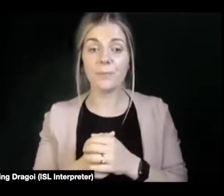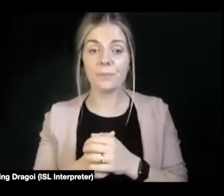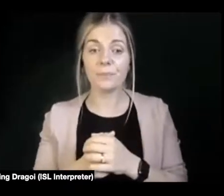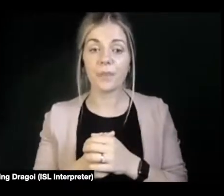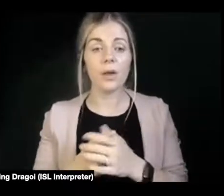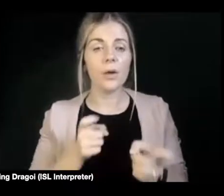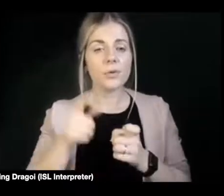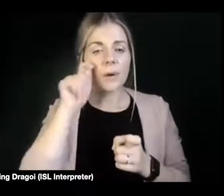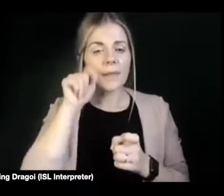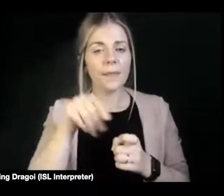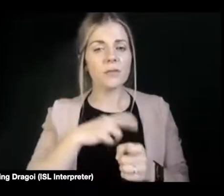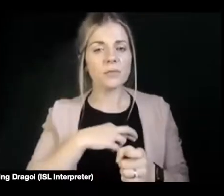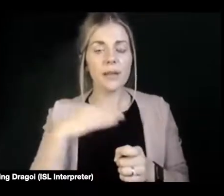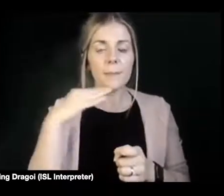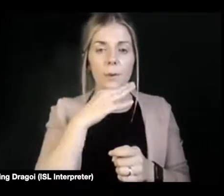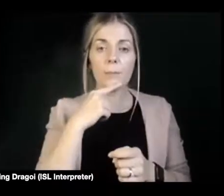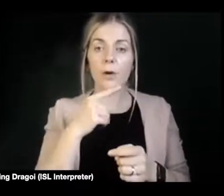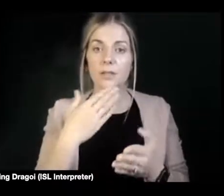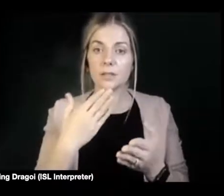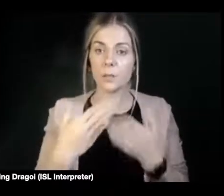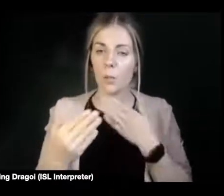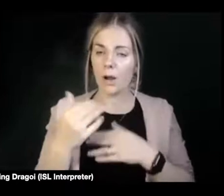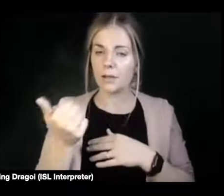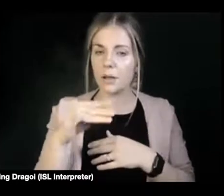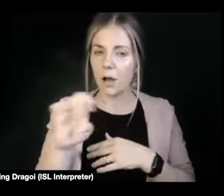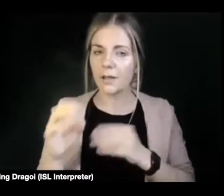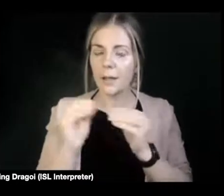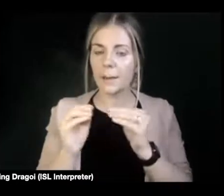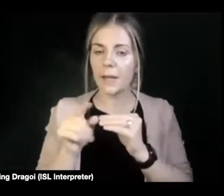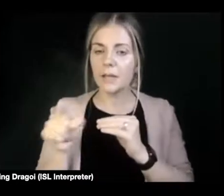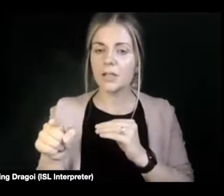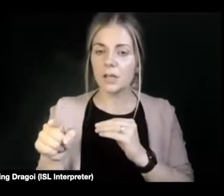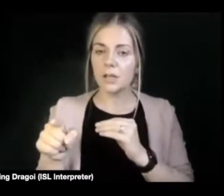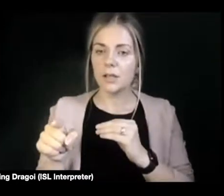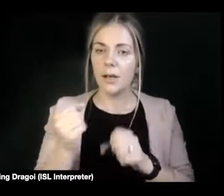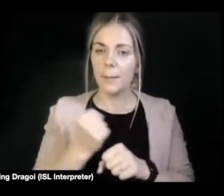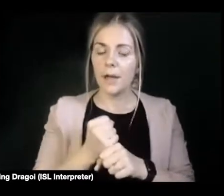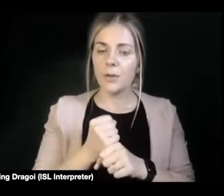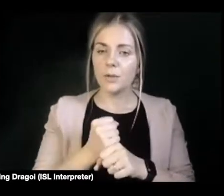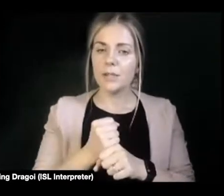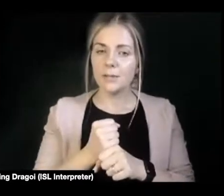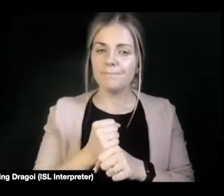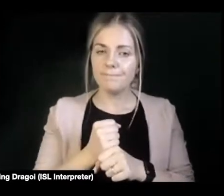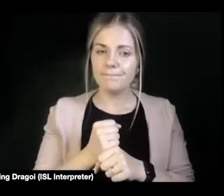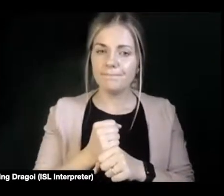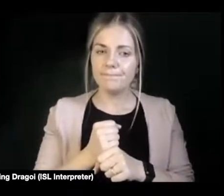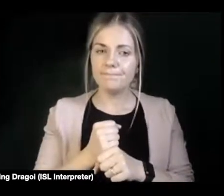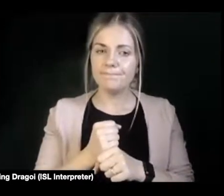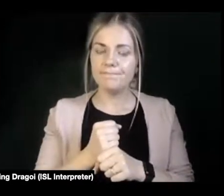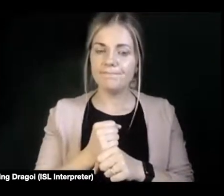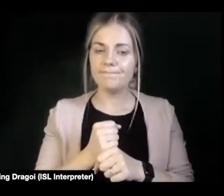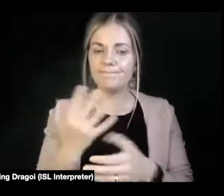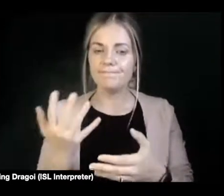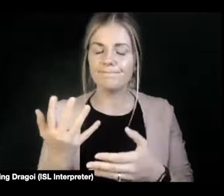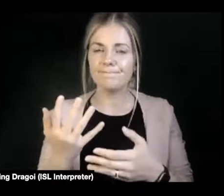important, but in relation to what Ania was saying about the kind of the undue scrutiny